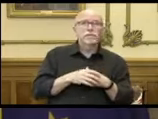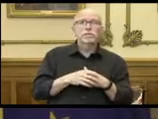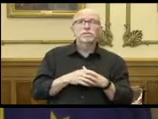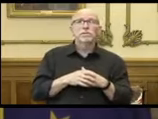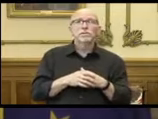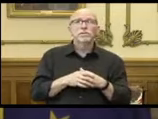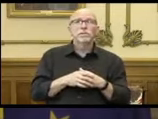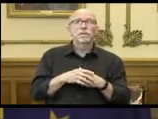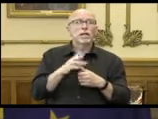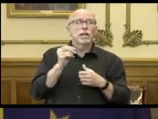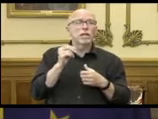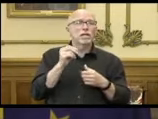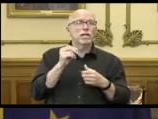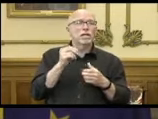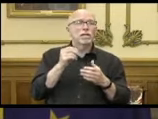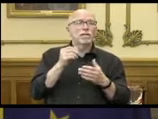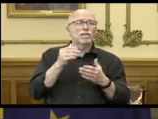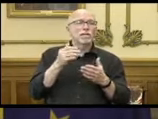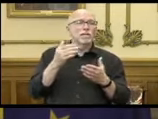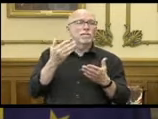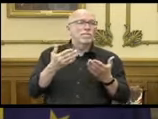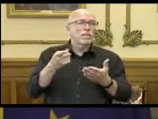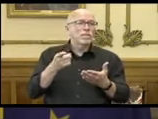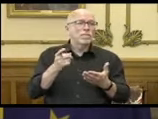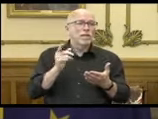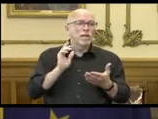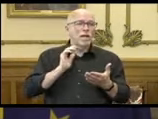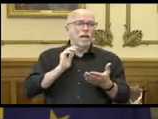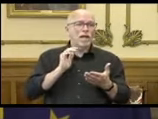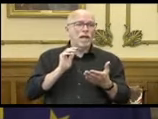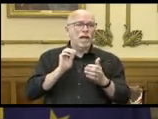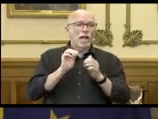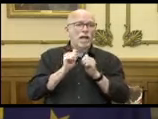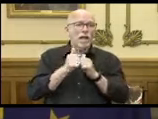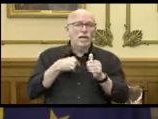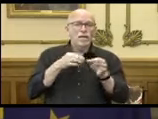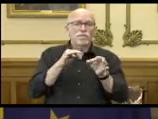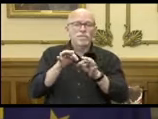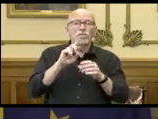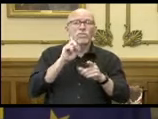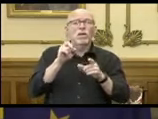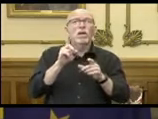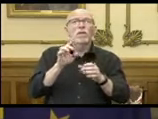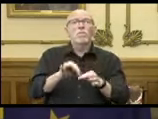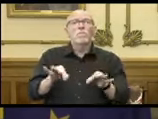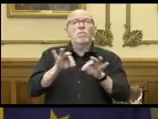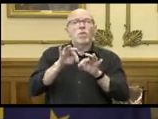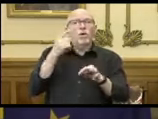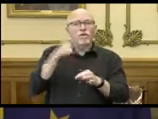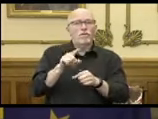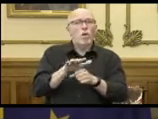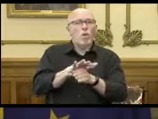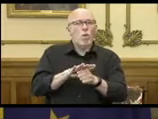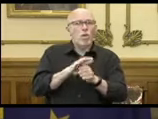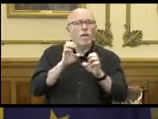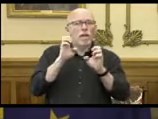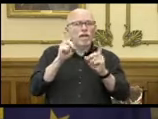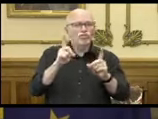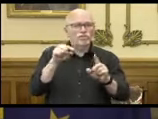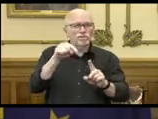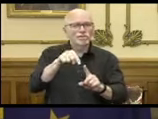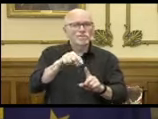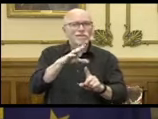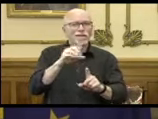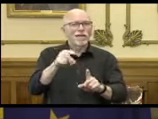schools. no matter how artfully maybe I articulated the importance of local education and